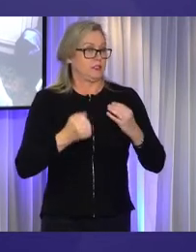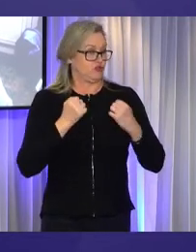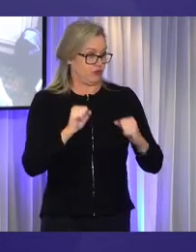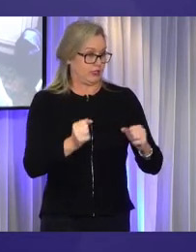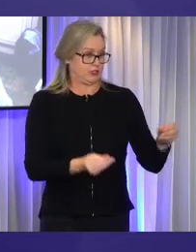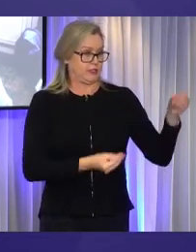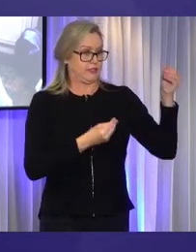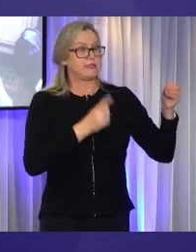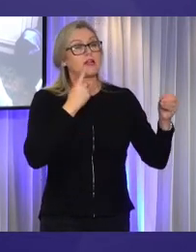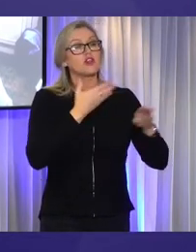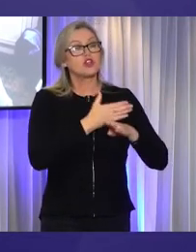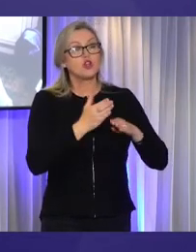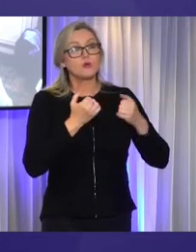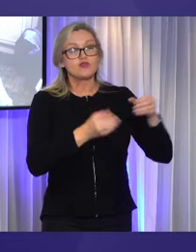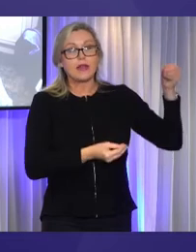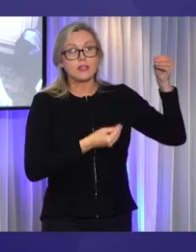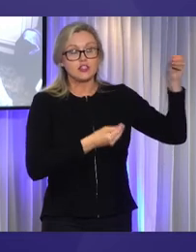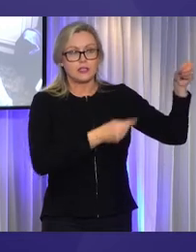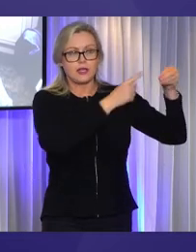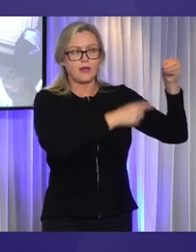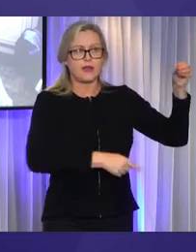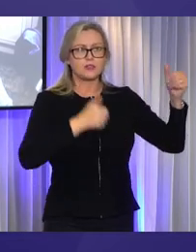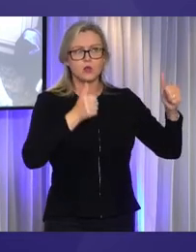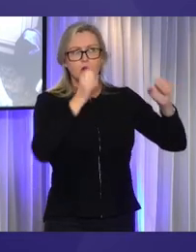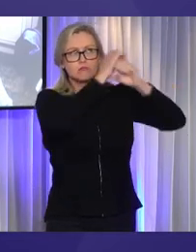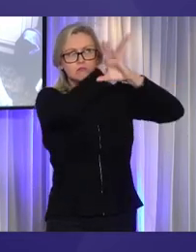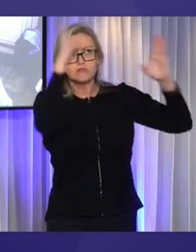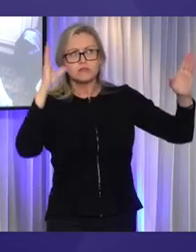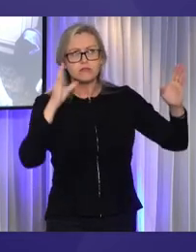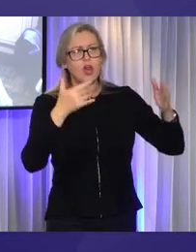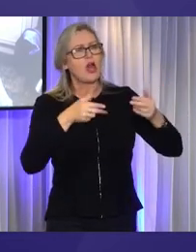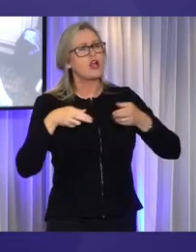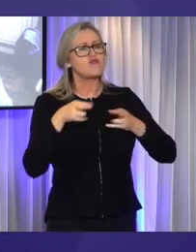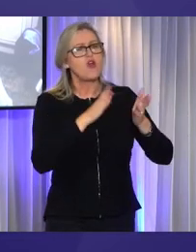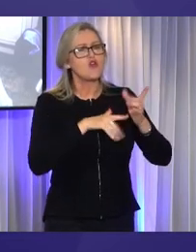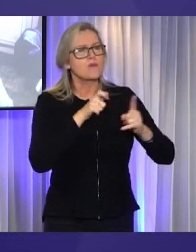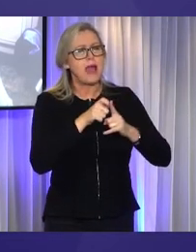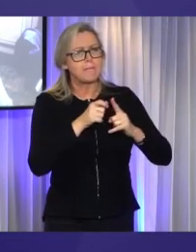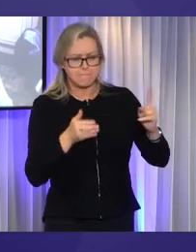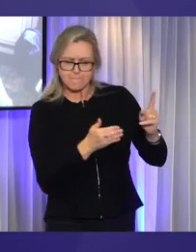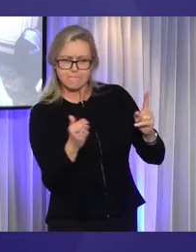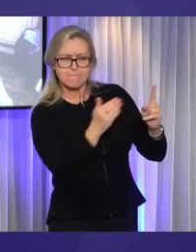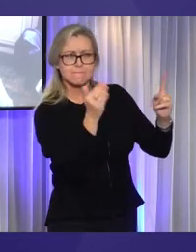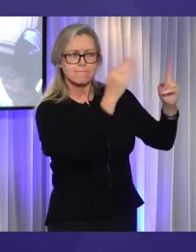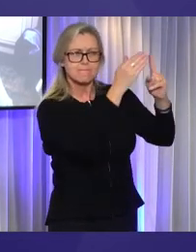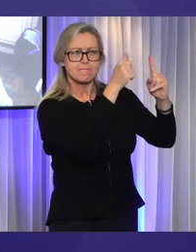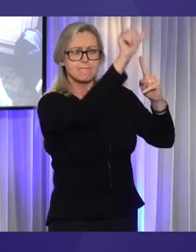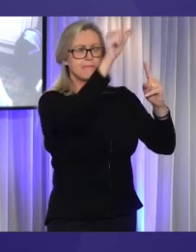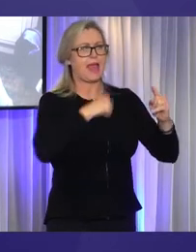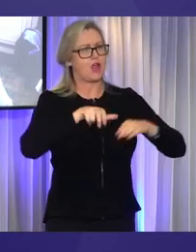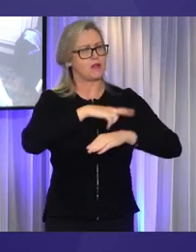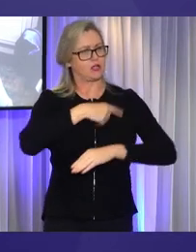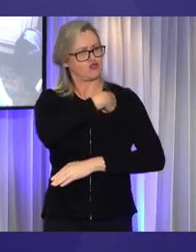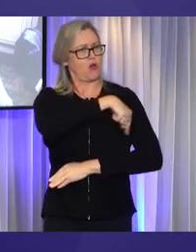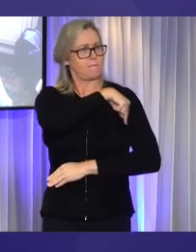the new strategy is an aspirational roadmap pointing the way ahead. It represents our national commitment to